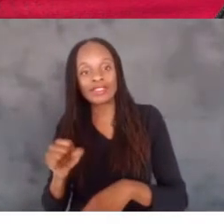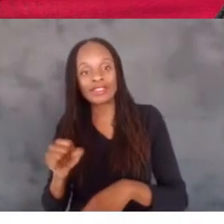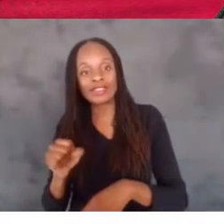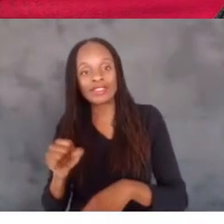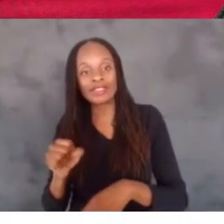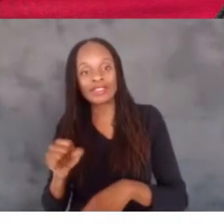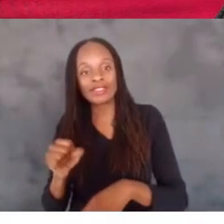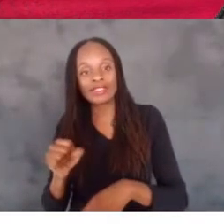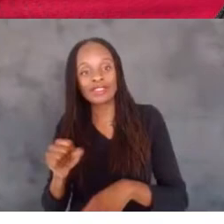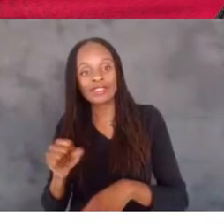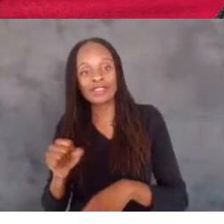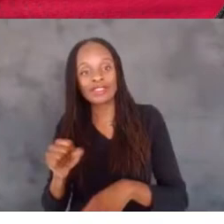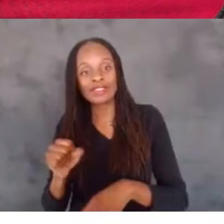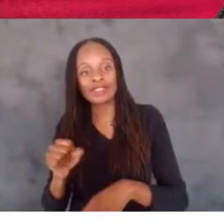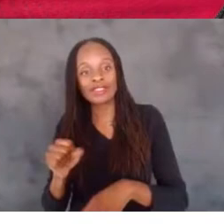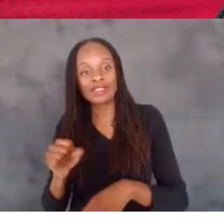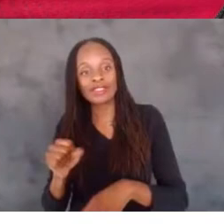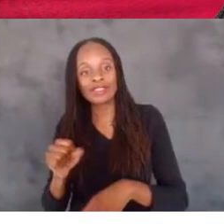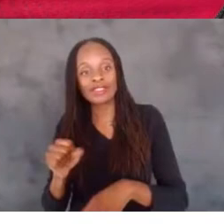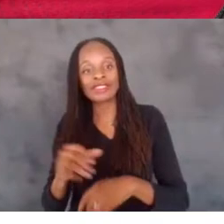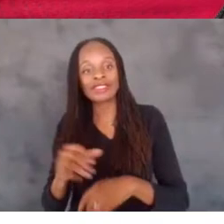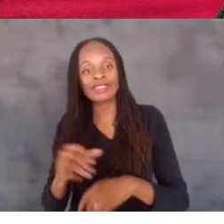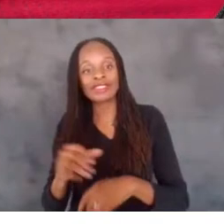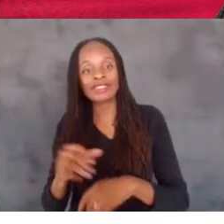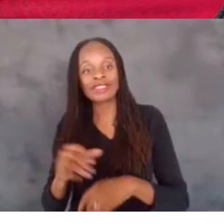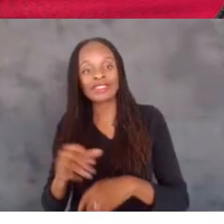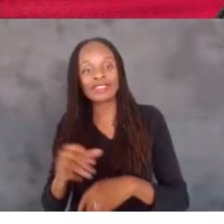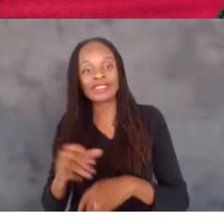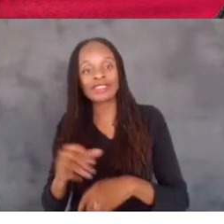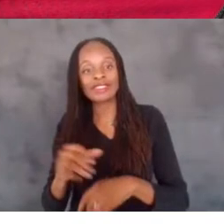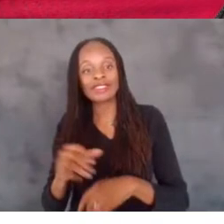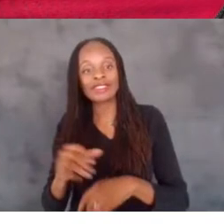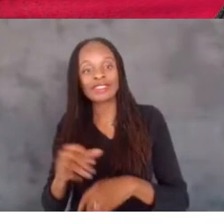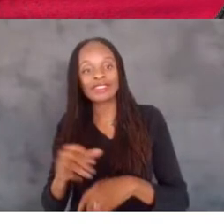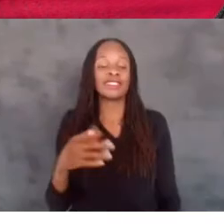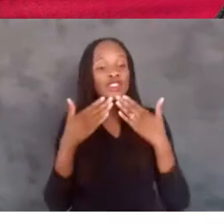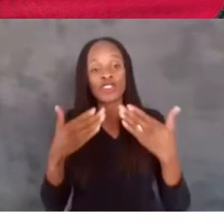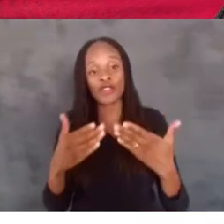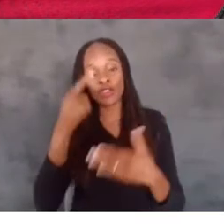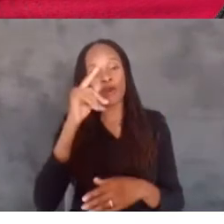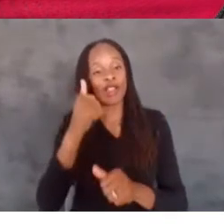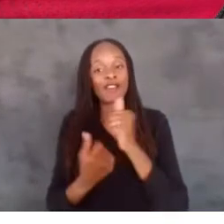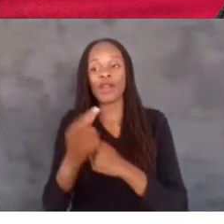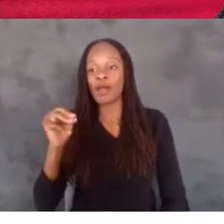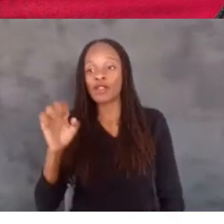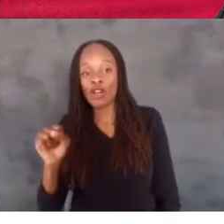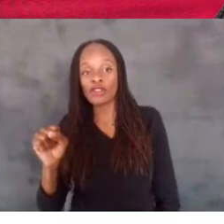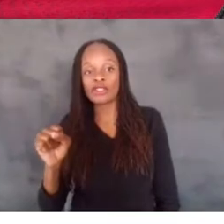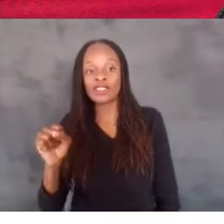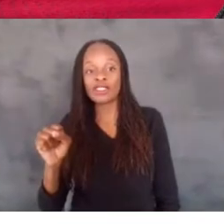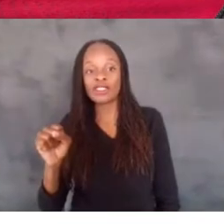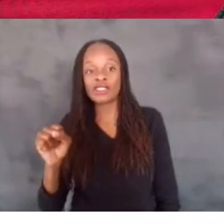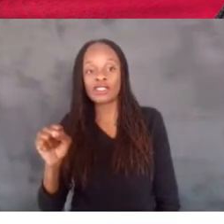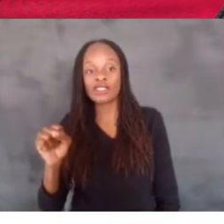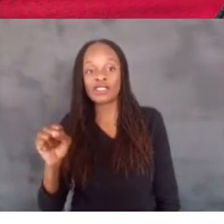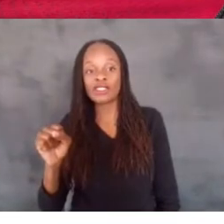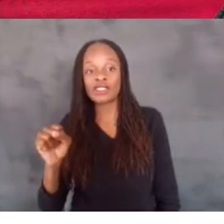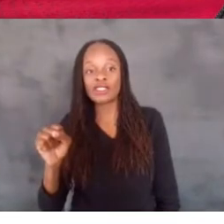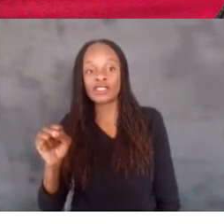we're truly just so grateful for everybody. Microsoft, Dell, all of you,